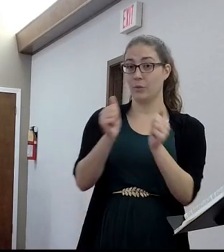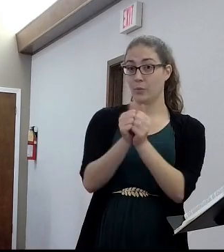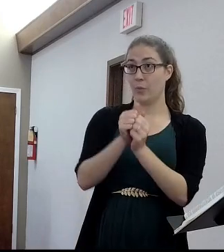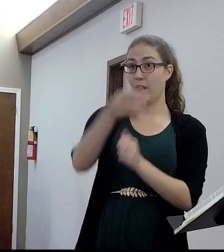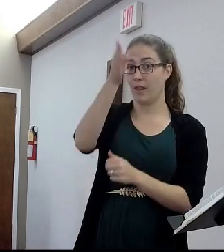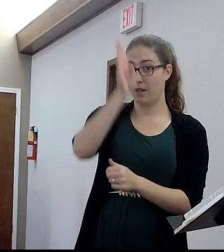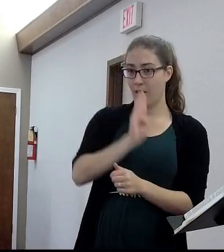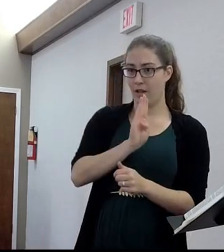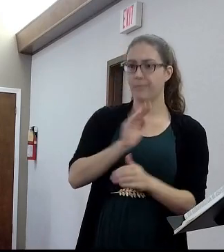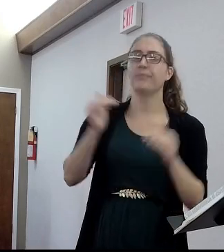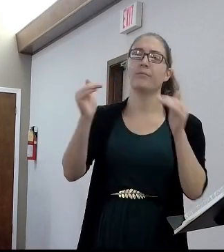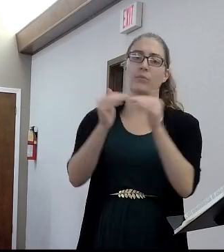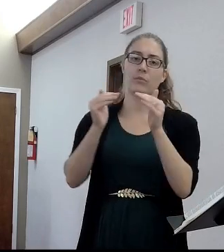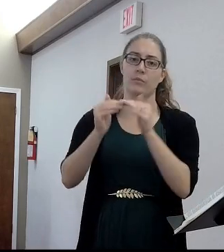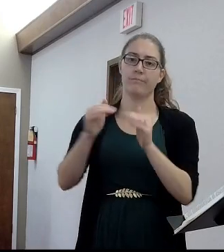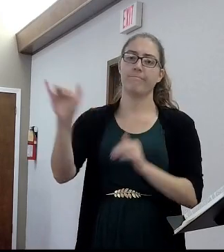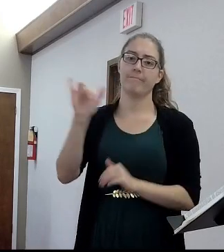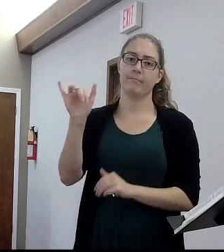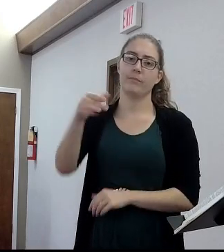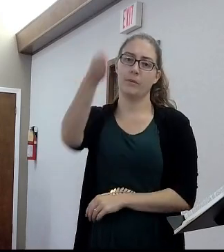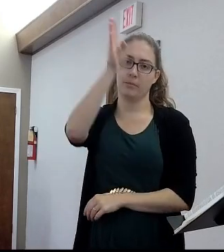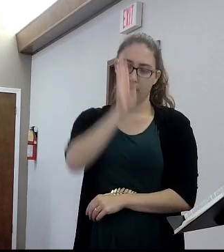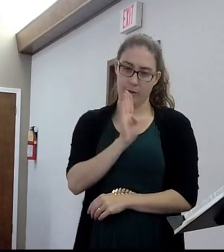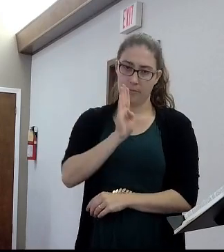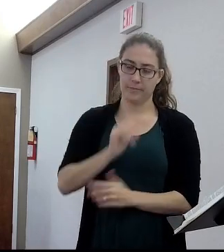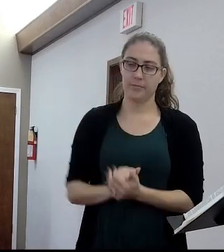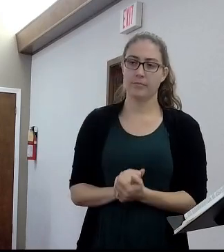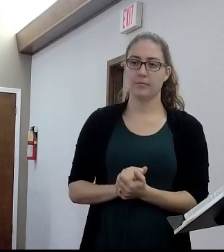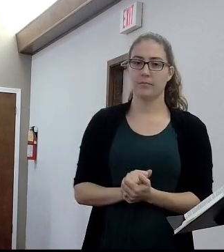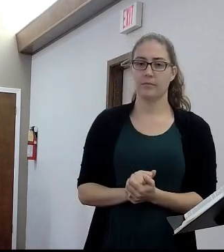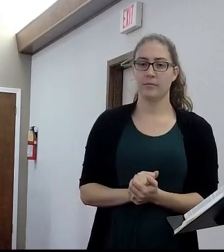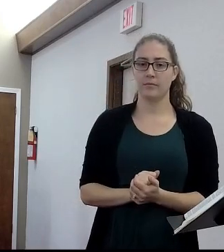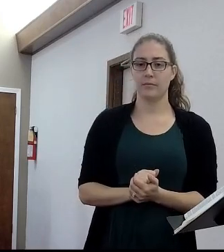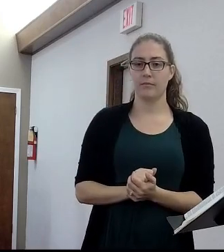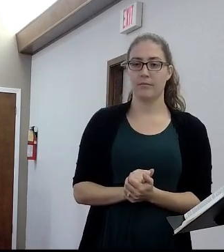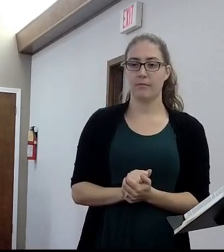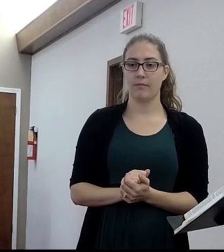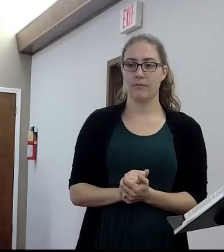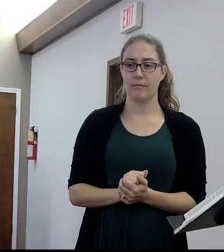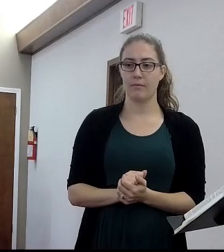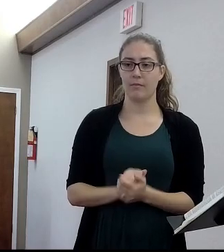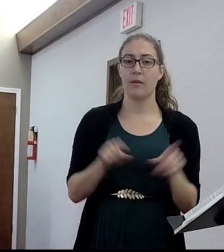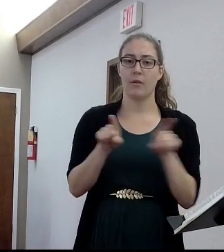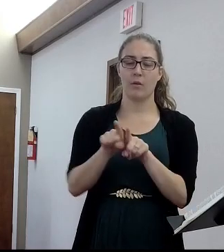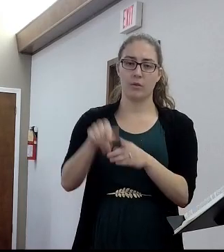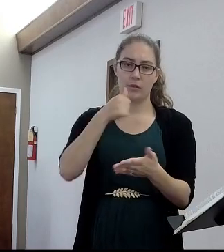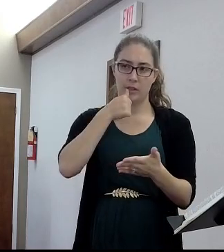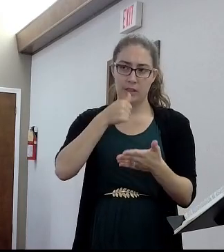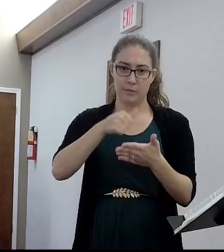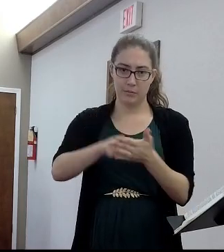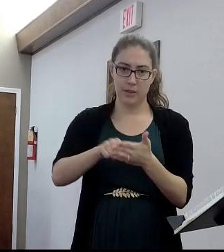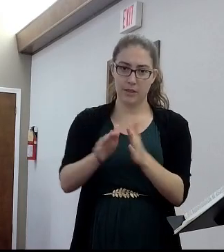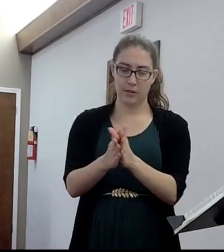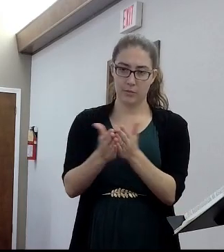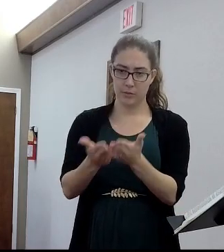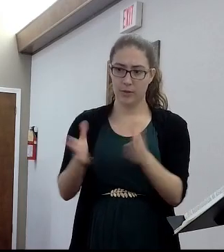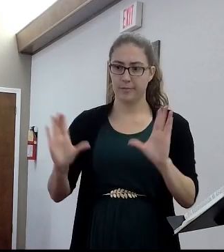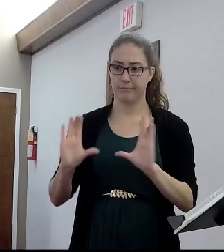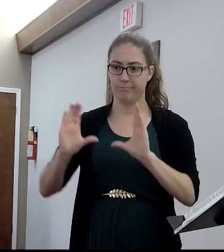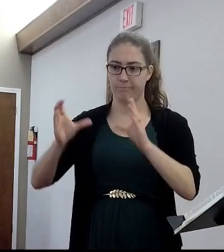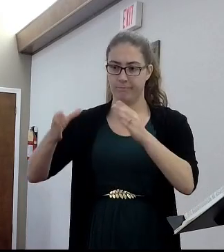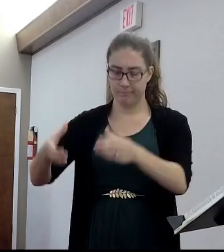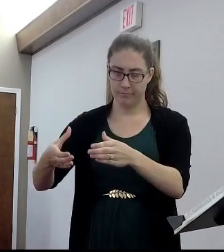into the early church history. The book of Acts kind of stands alone with that. And then, we move into the epistles. You have several of them. And you'll notice that they're tied together.